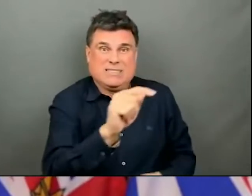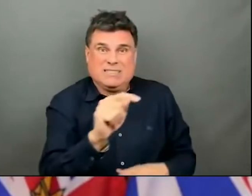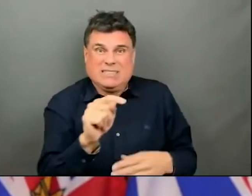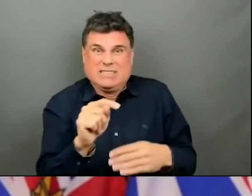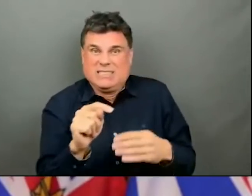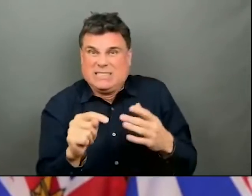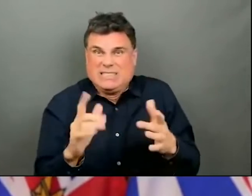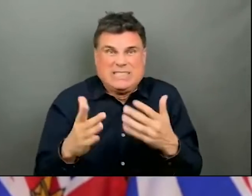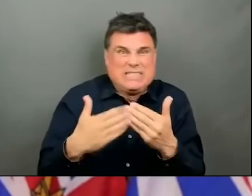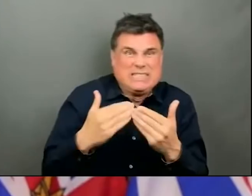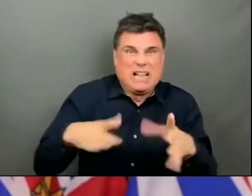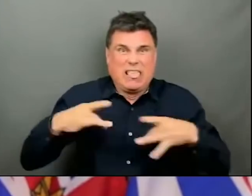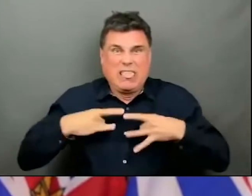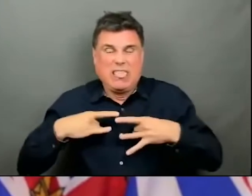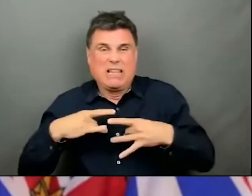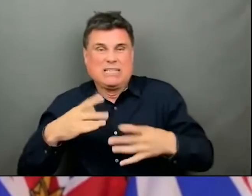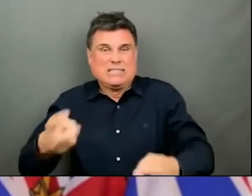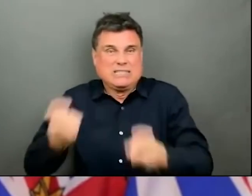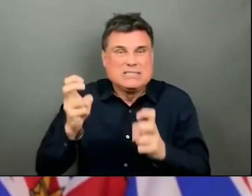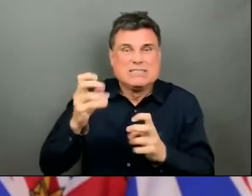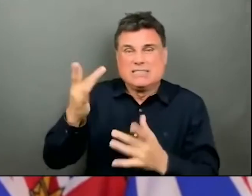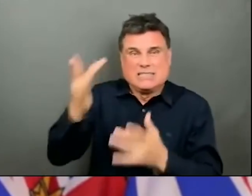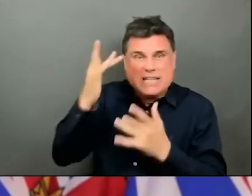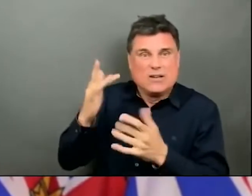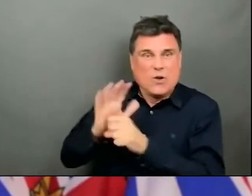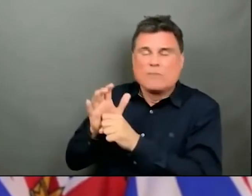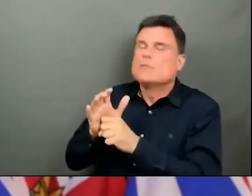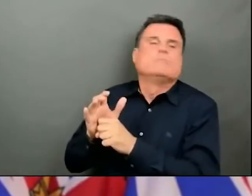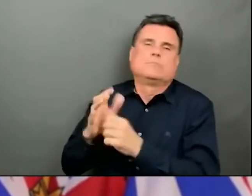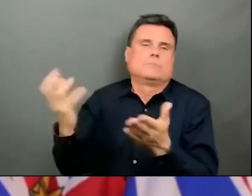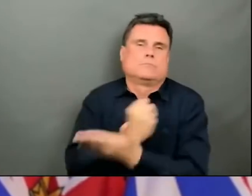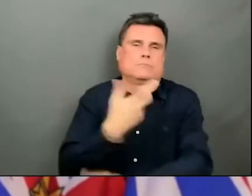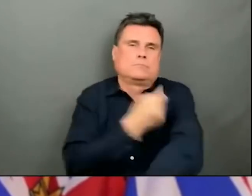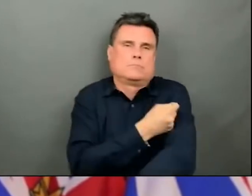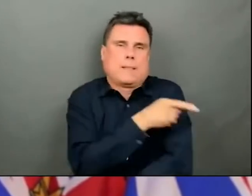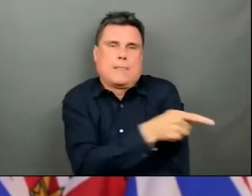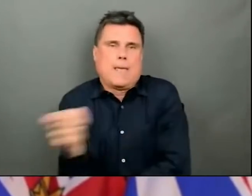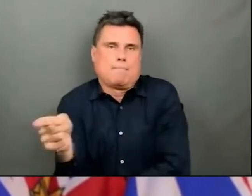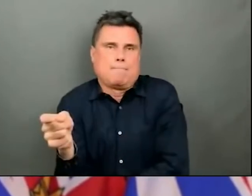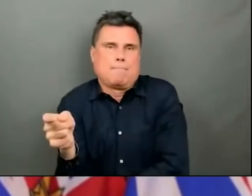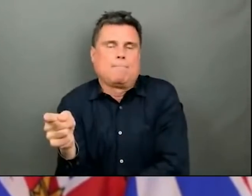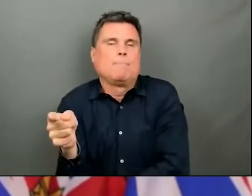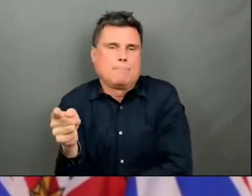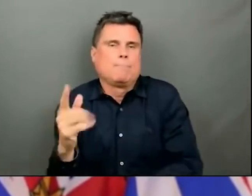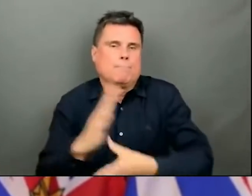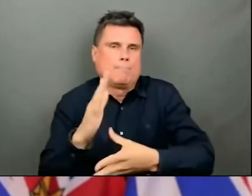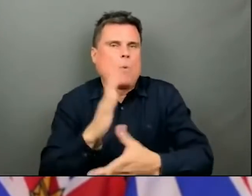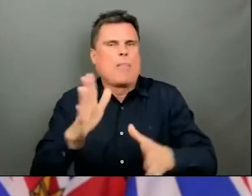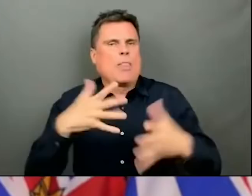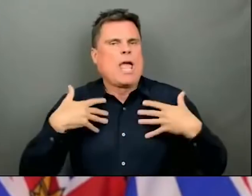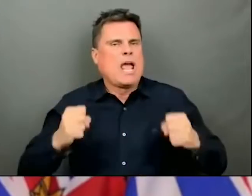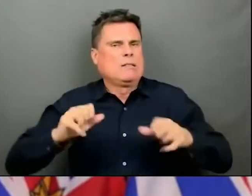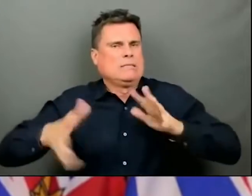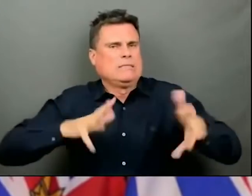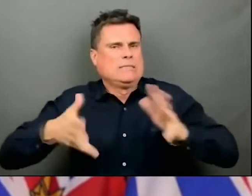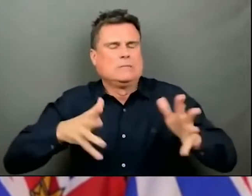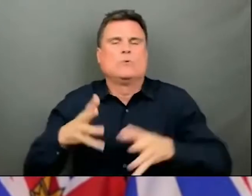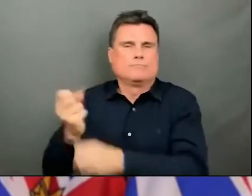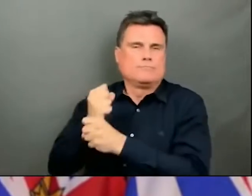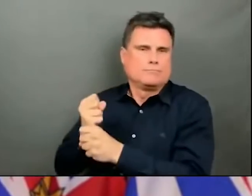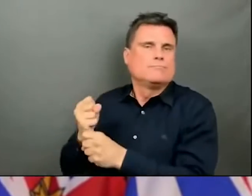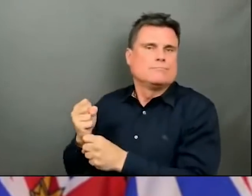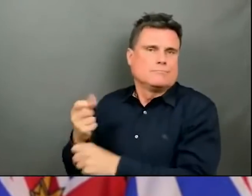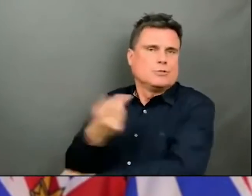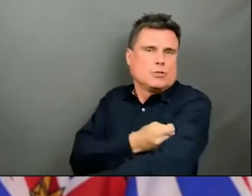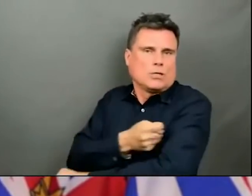book and have their COVID-19 vaccine. This process was led by the Parencial Health